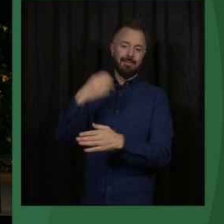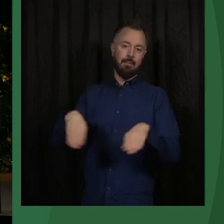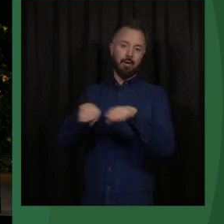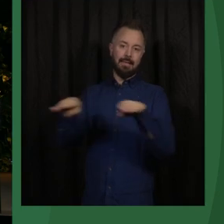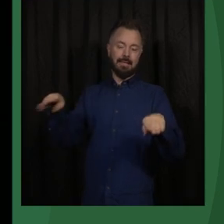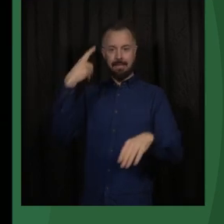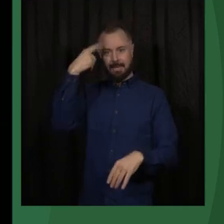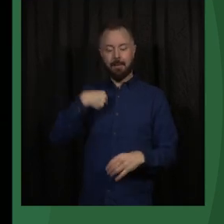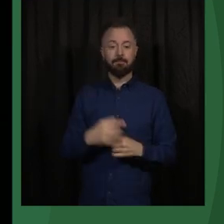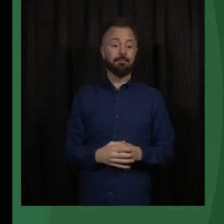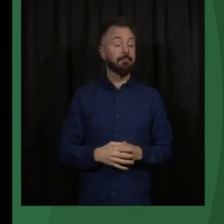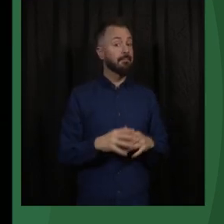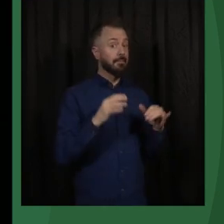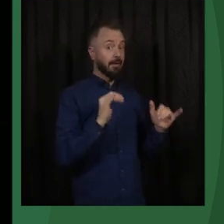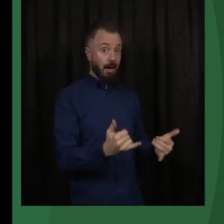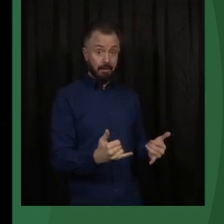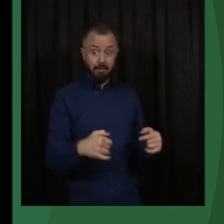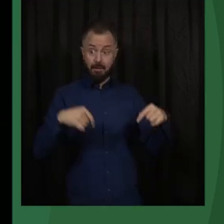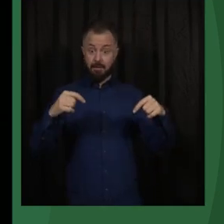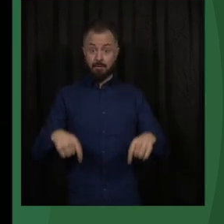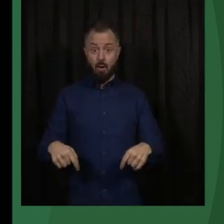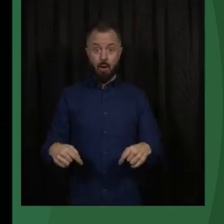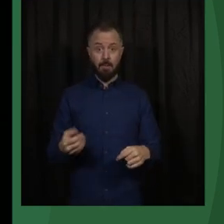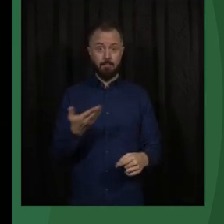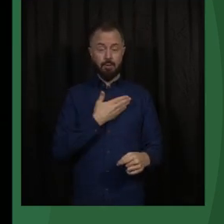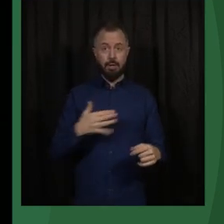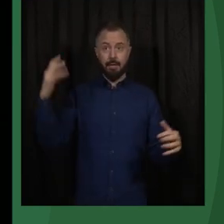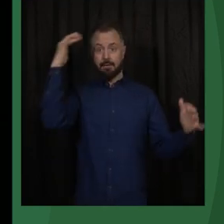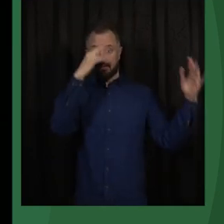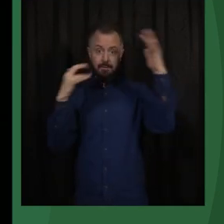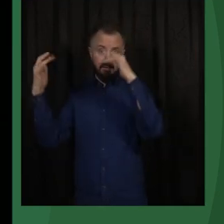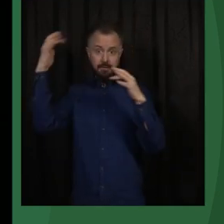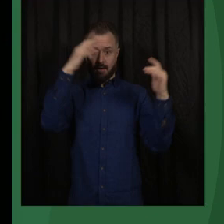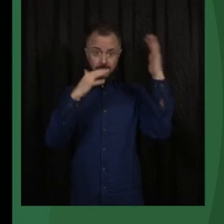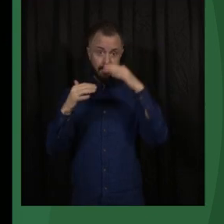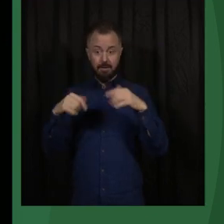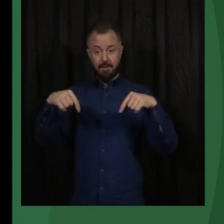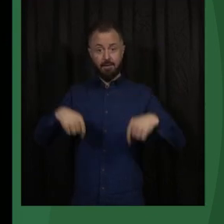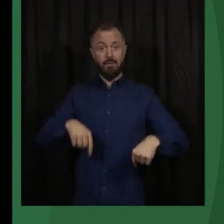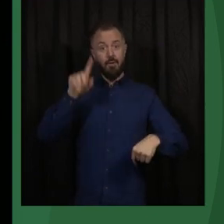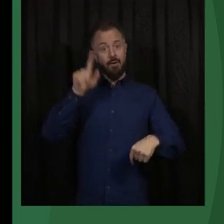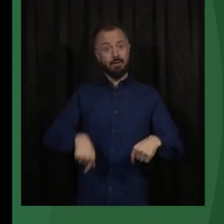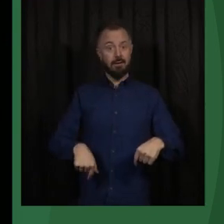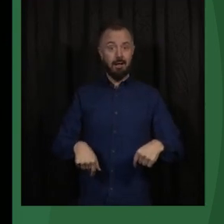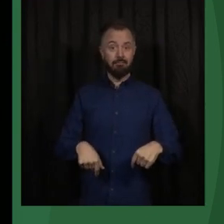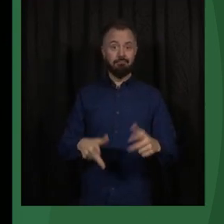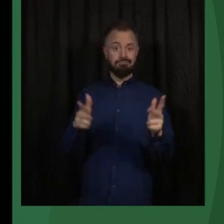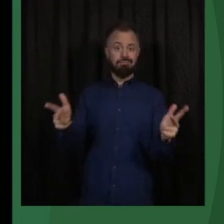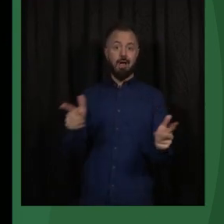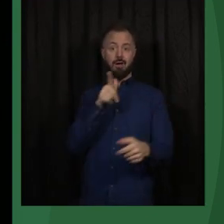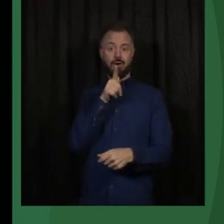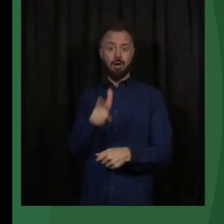And with that, I think we've had a lot of food for thoughts that we can bring to the actual food during lunch.